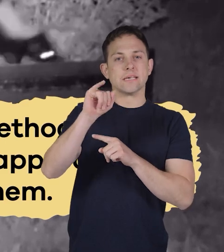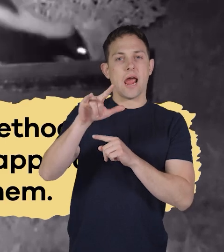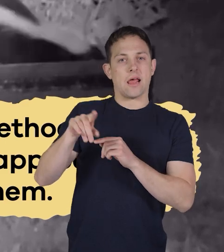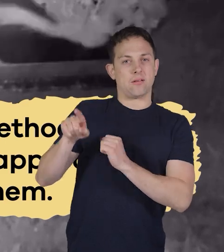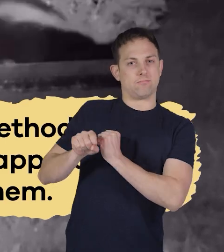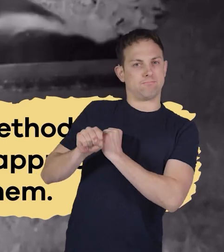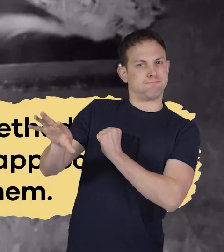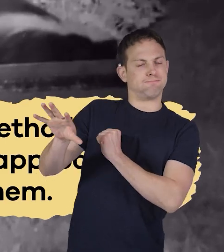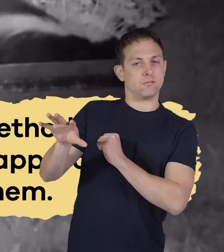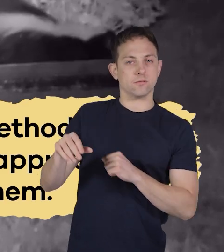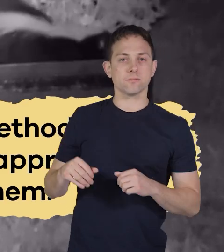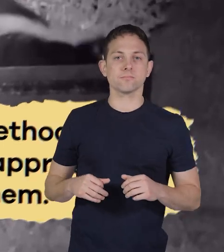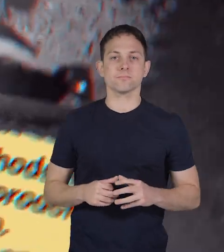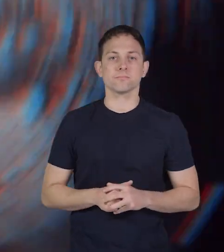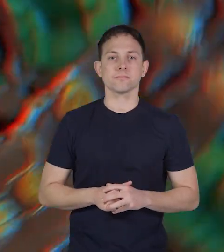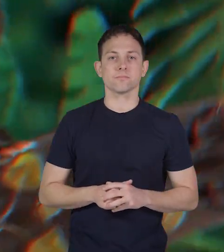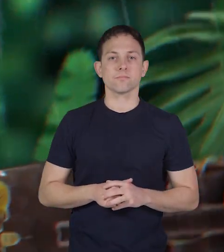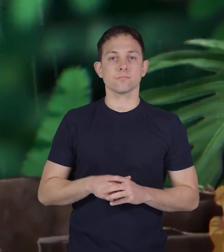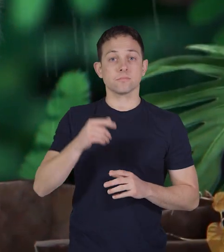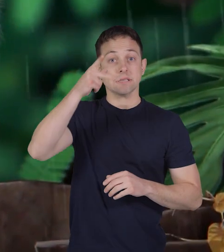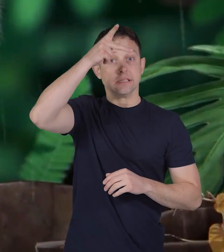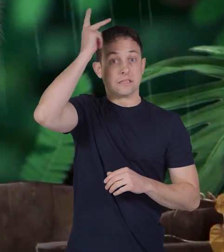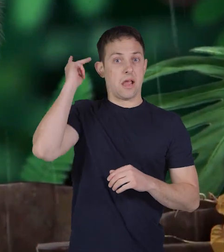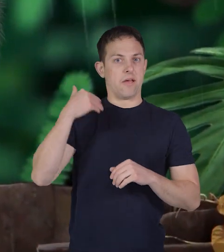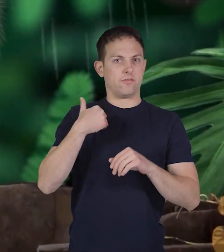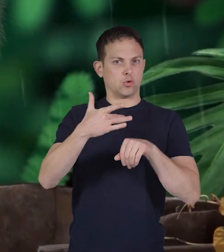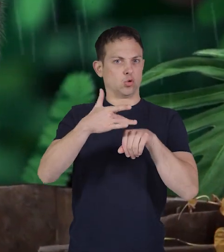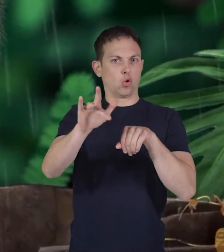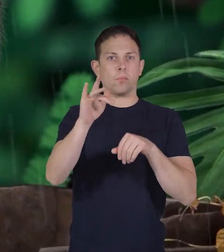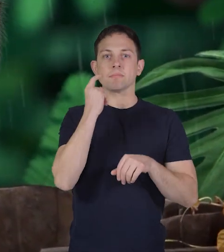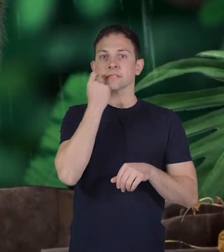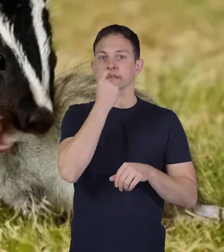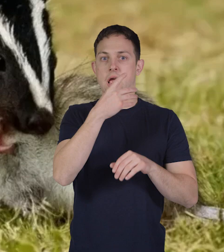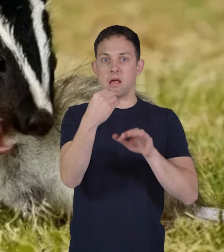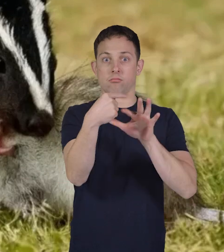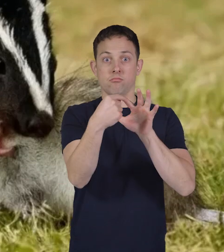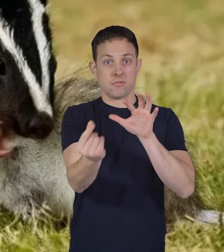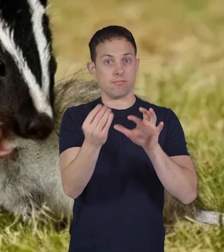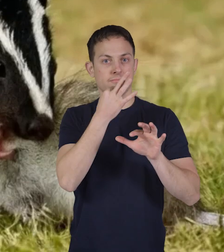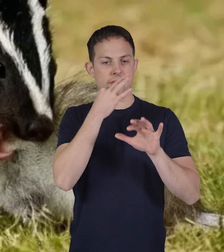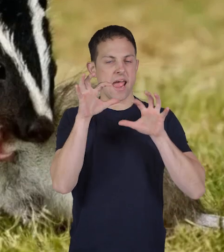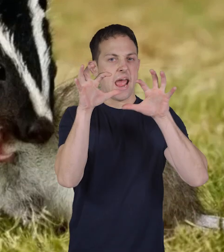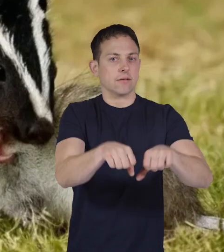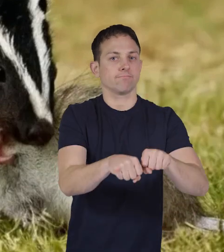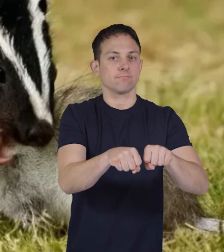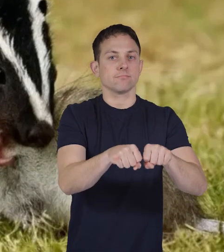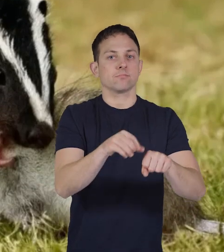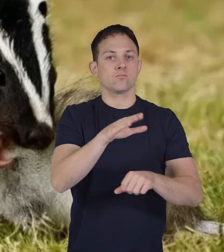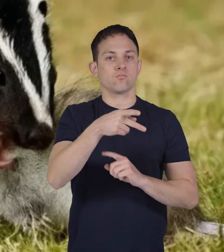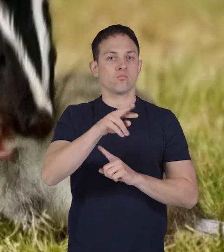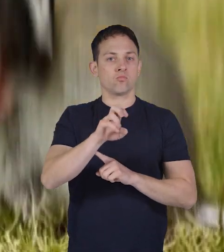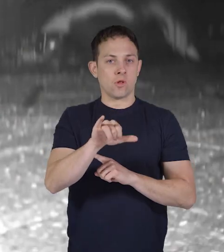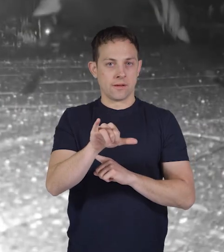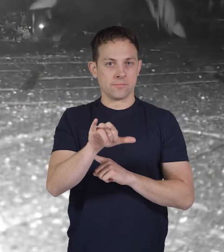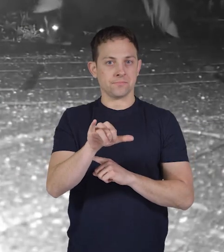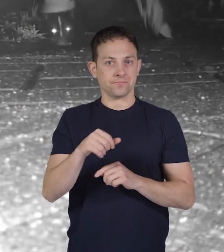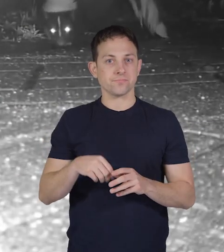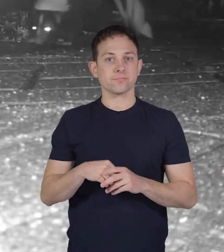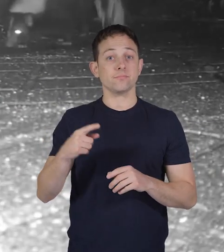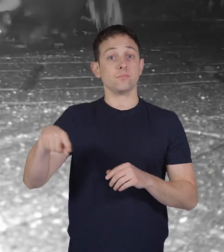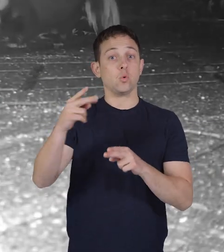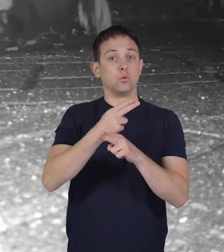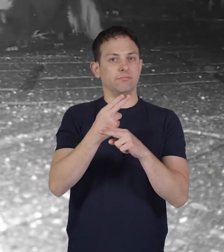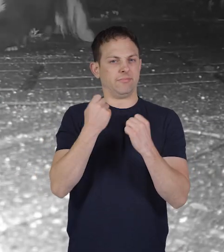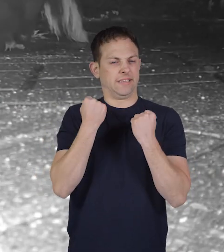and then pouncing on them skunks use their sharp teeth and claws to capture and immobilize their prey they